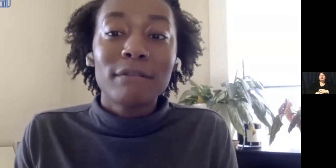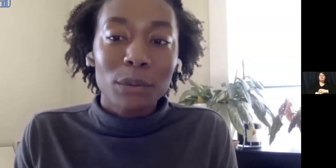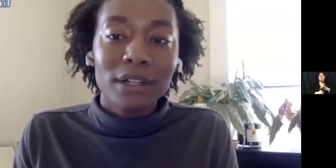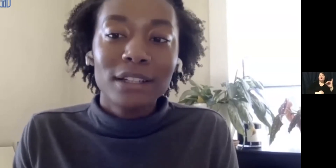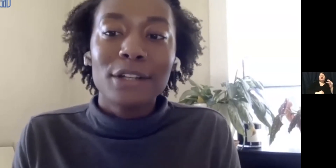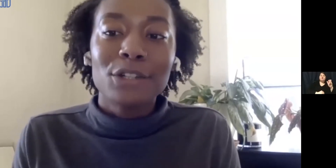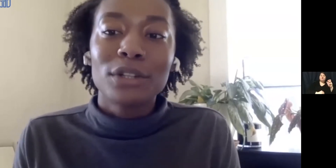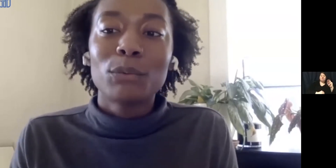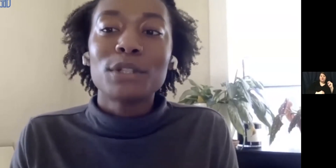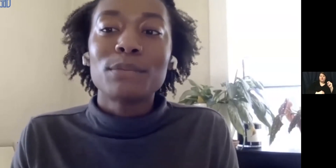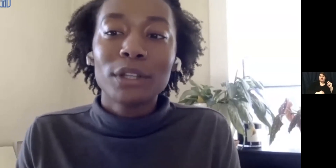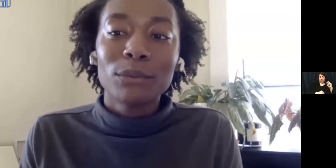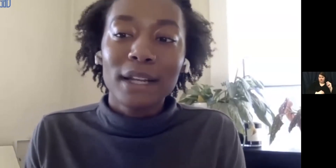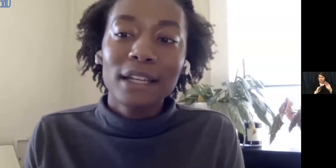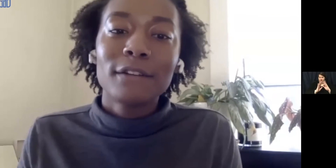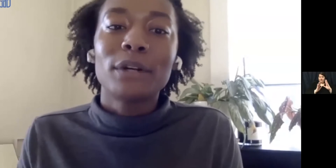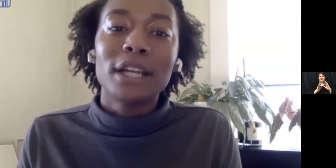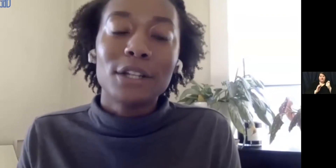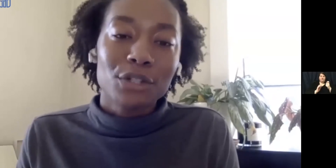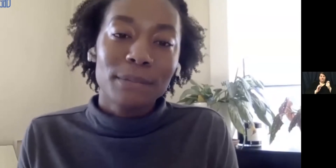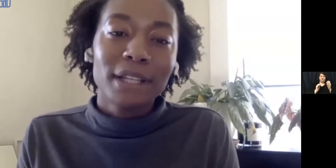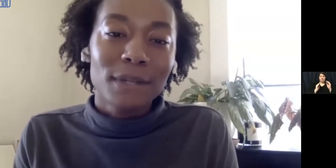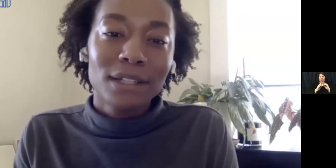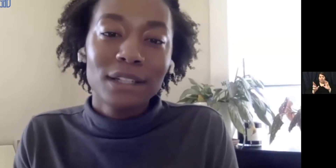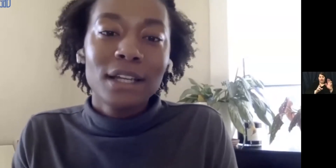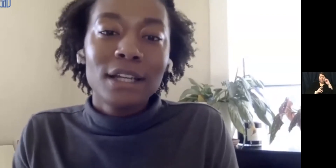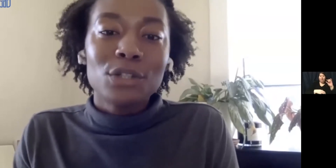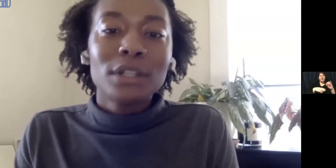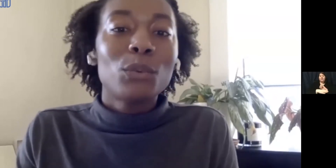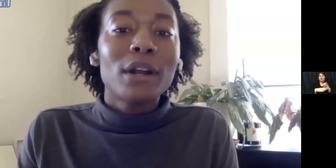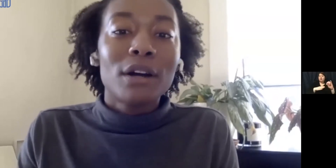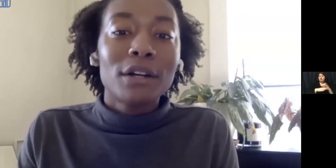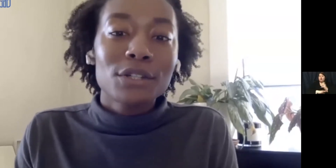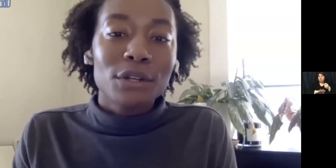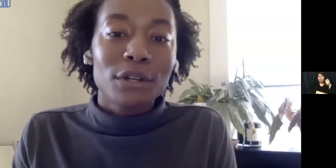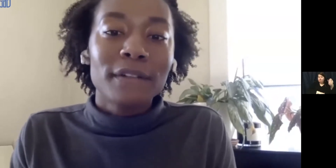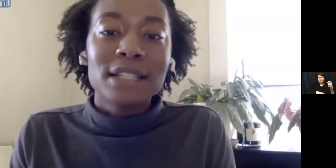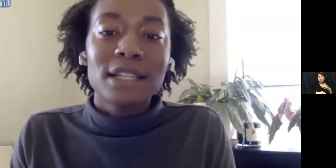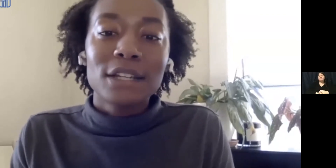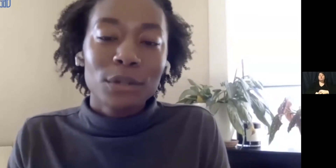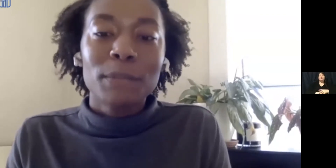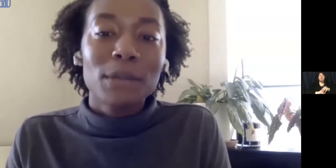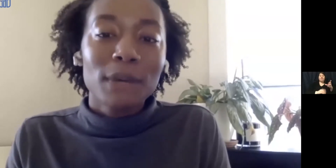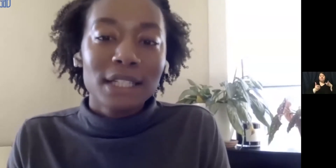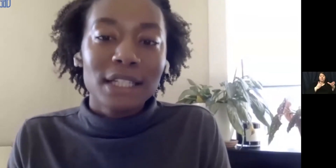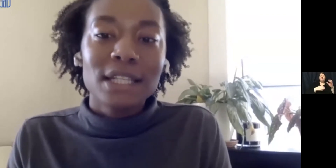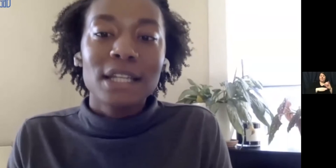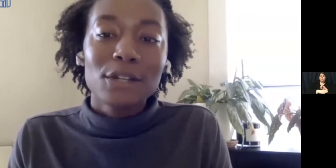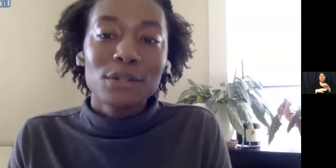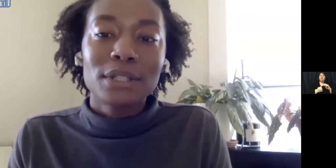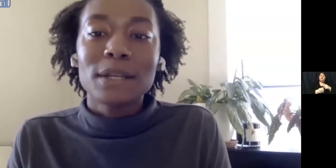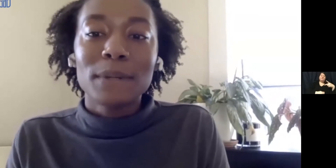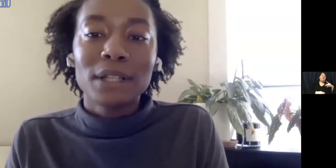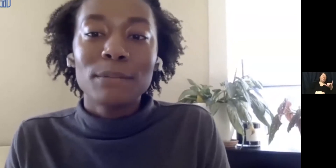to everyone that Jillian was more than ready for an internship placement. Jillian went on to serve as an intern with PYD's